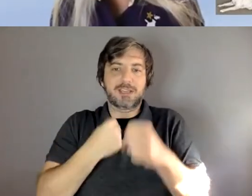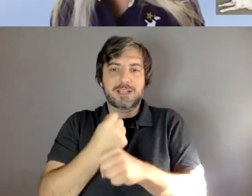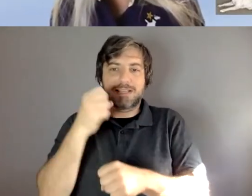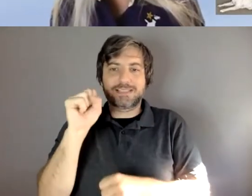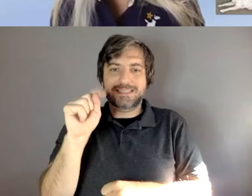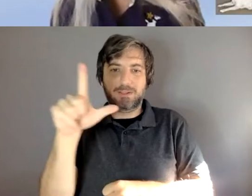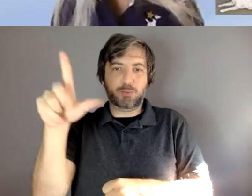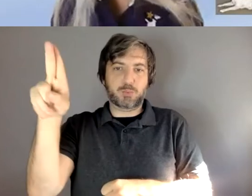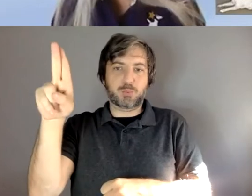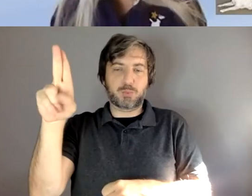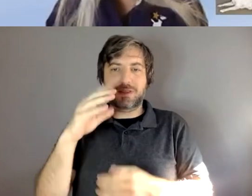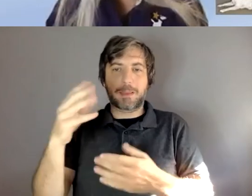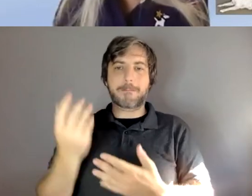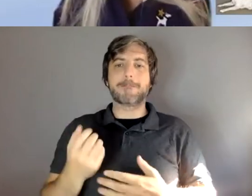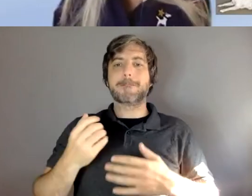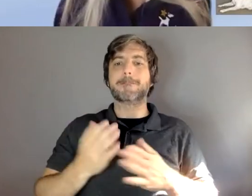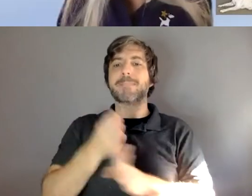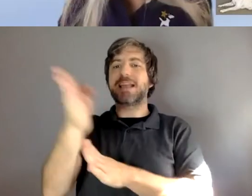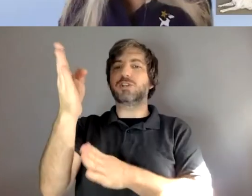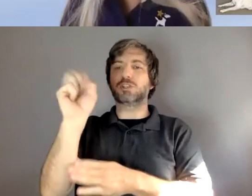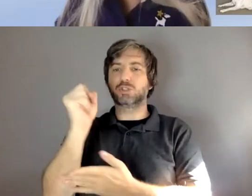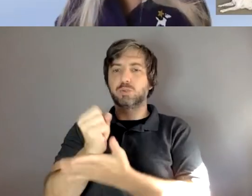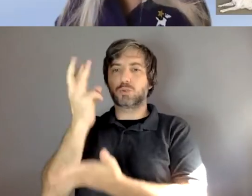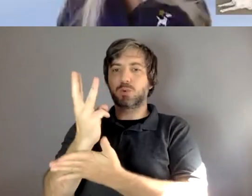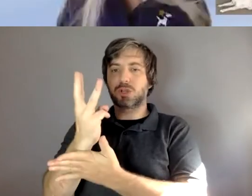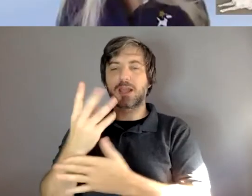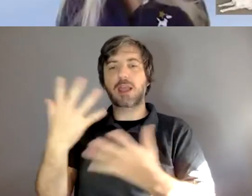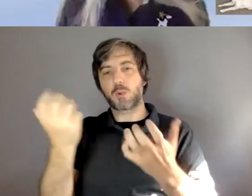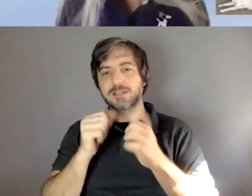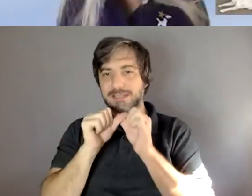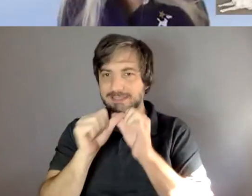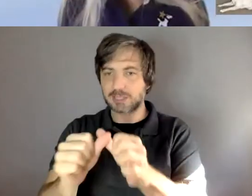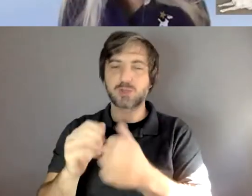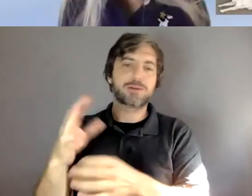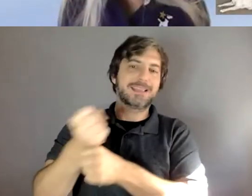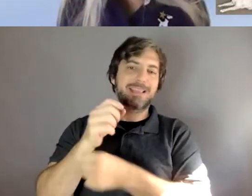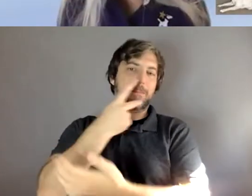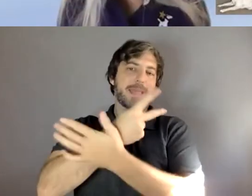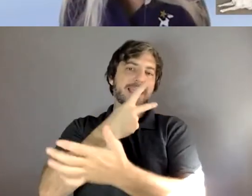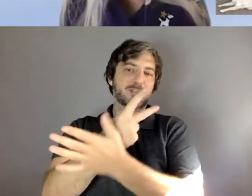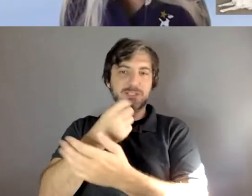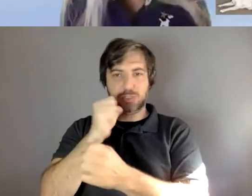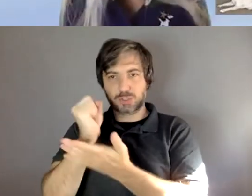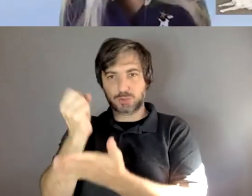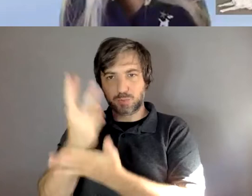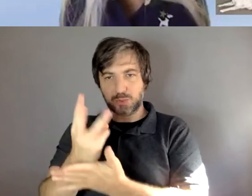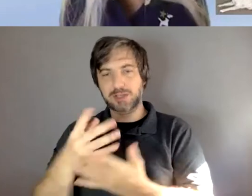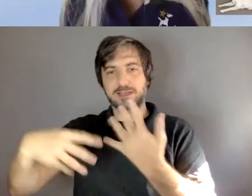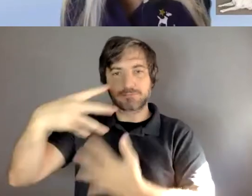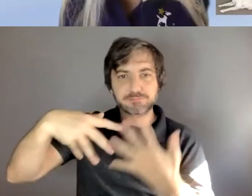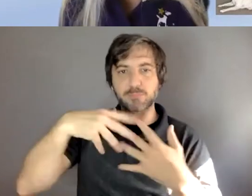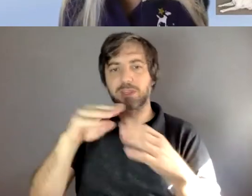he'll be continuing his education to earn a master's in social work msw with a concentration in communities and organization